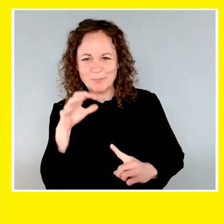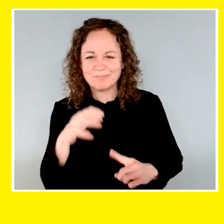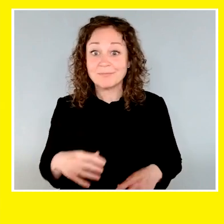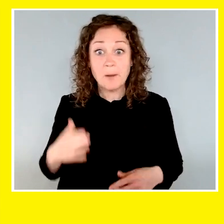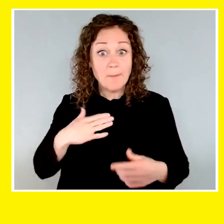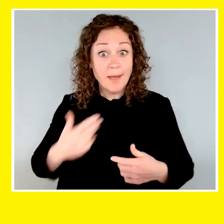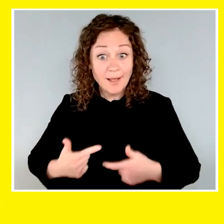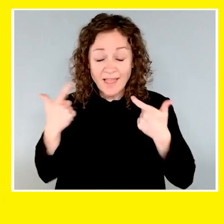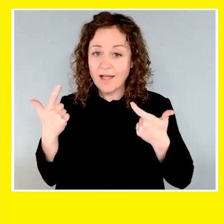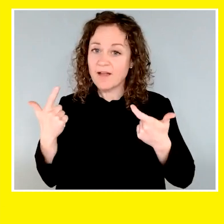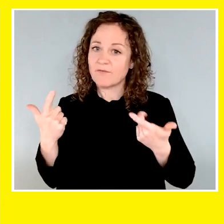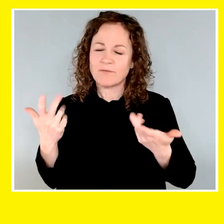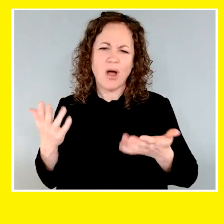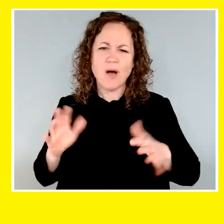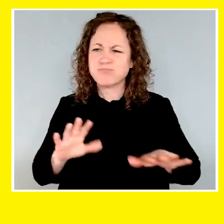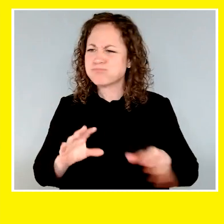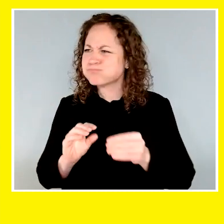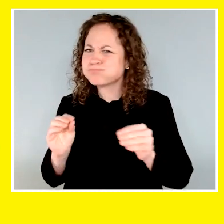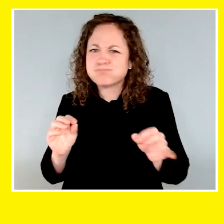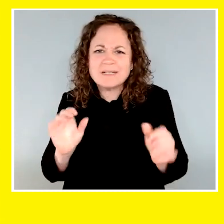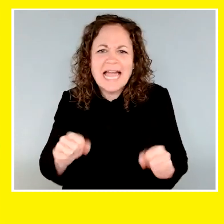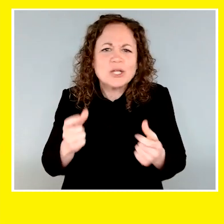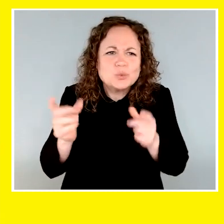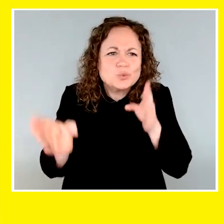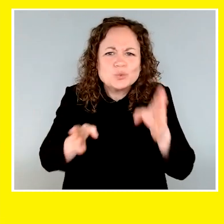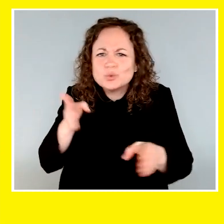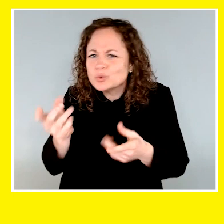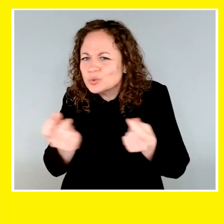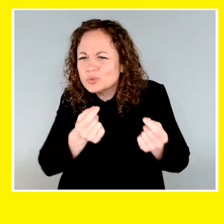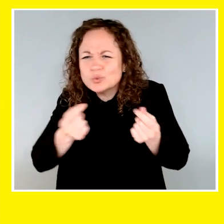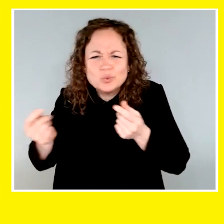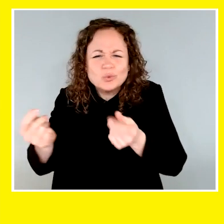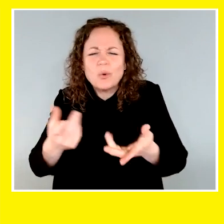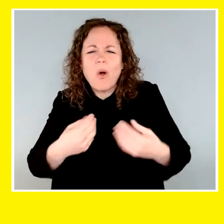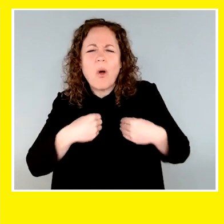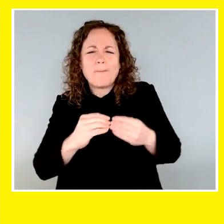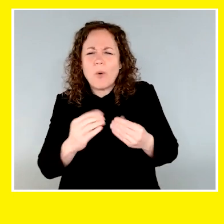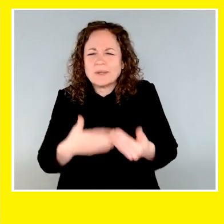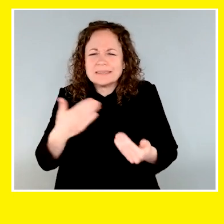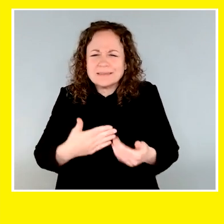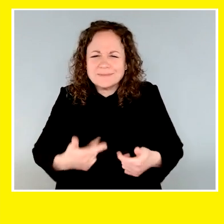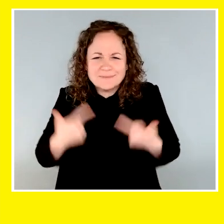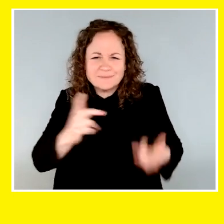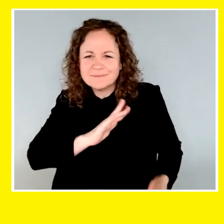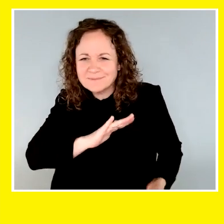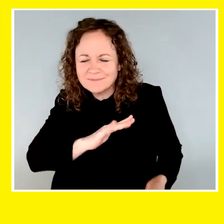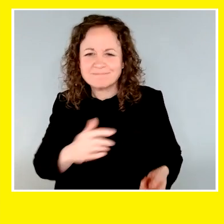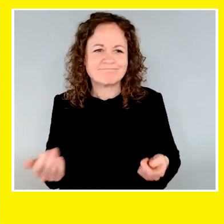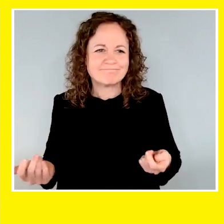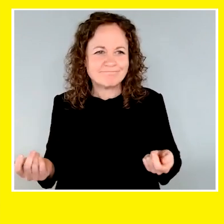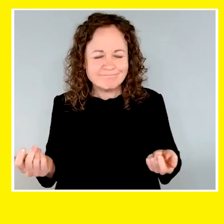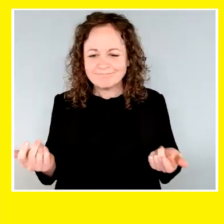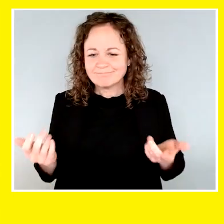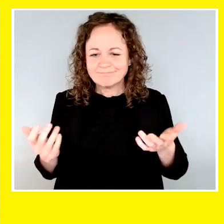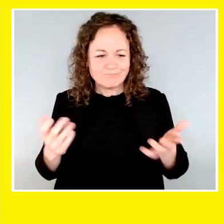guy you ever want to meet. Makes my life definitely easier. Can get out, get to all the things I need to do.